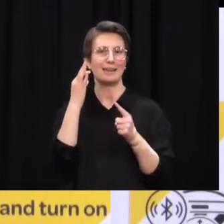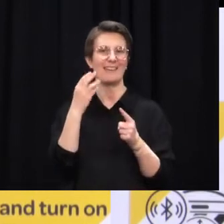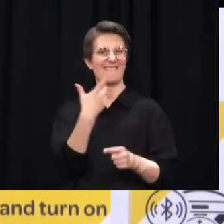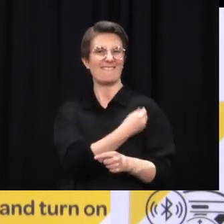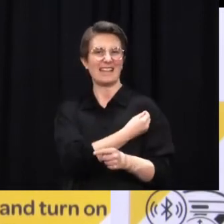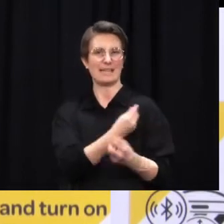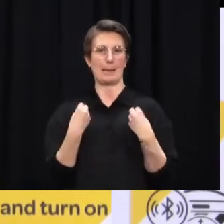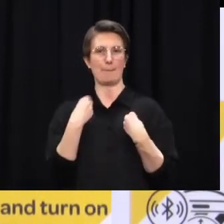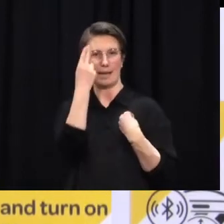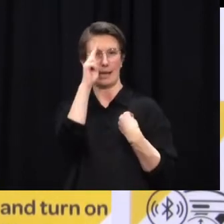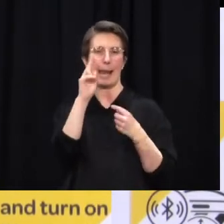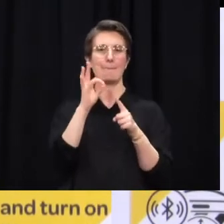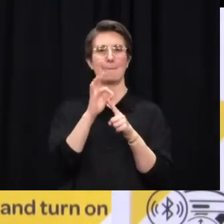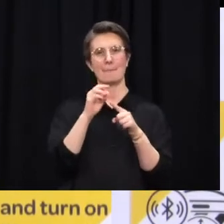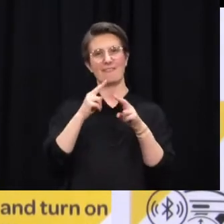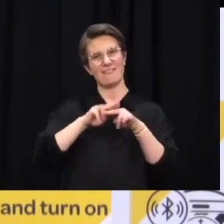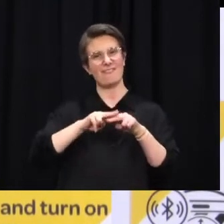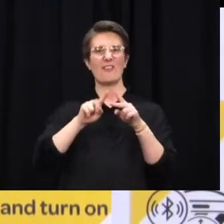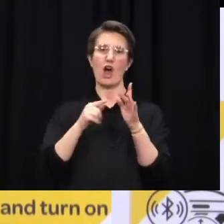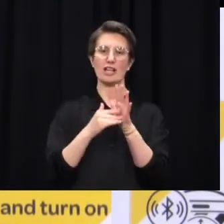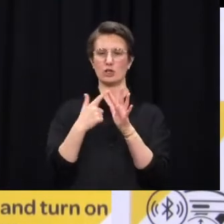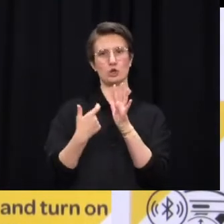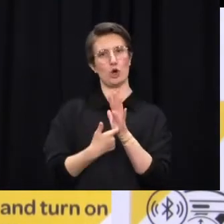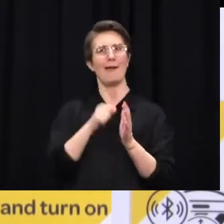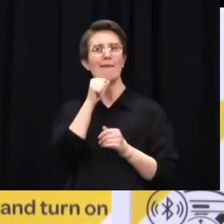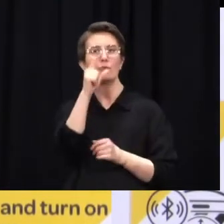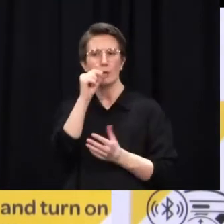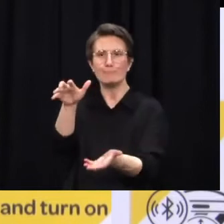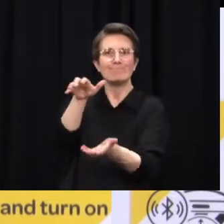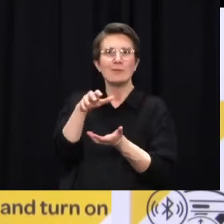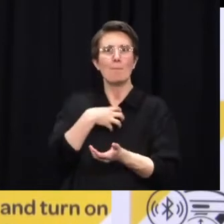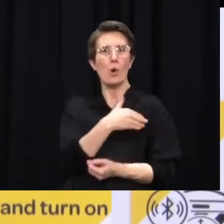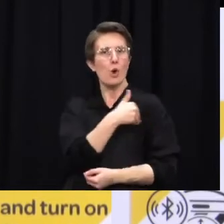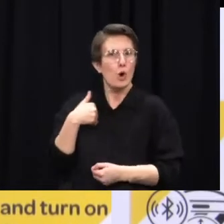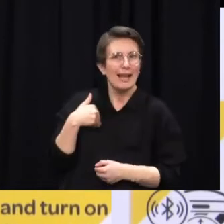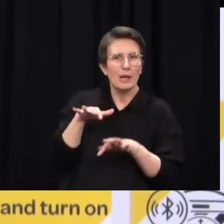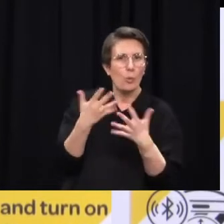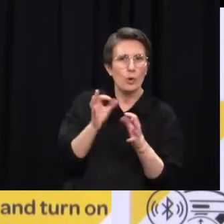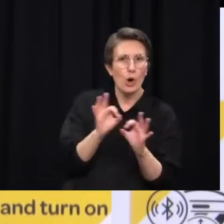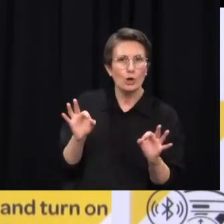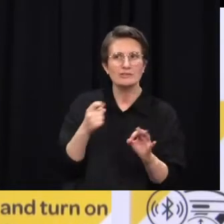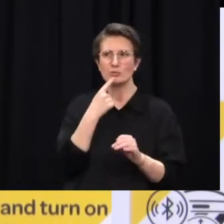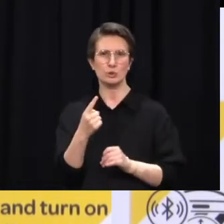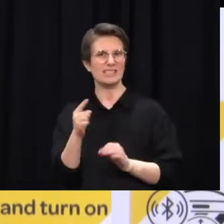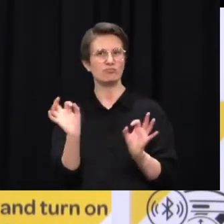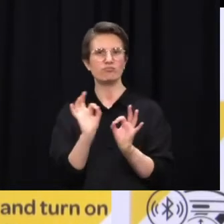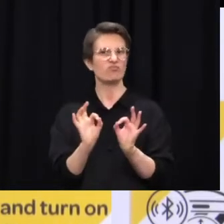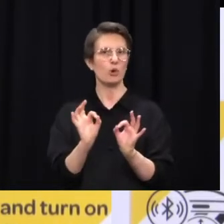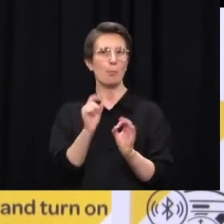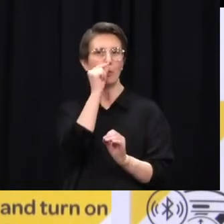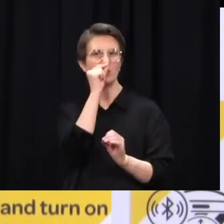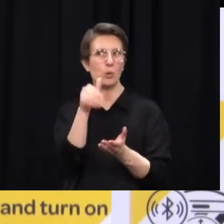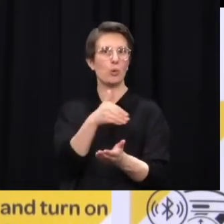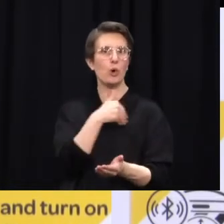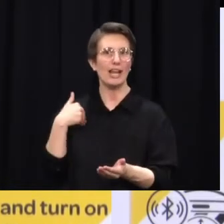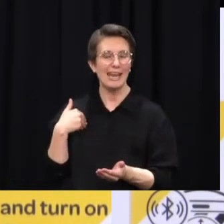as, you know, put it out there for you? Look, we have been in regular conversation with Pfizer since February or January when we made the decision to